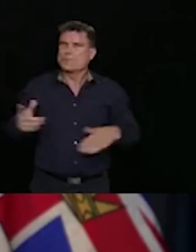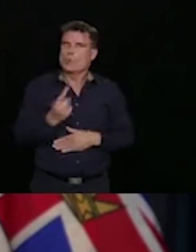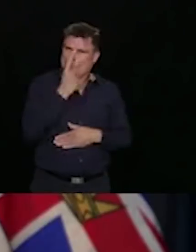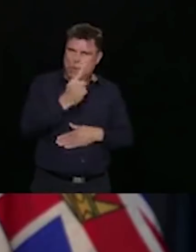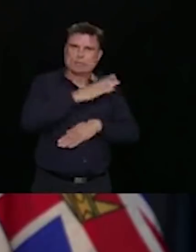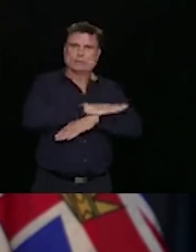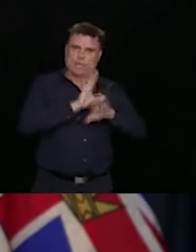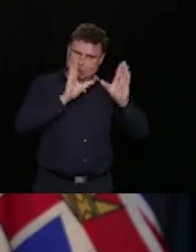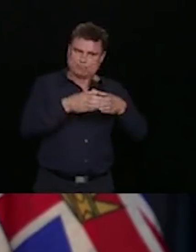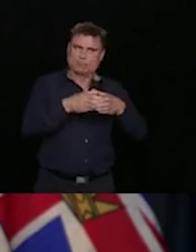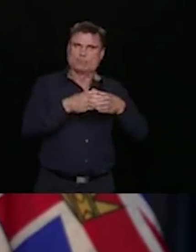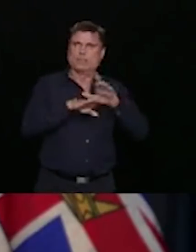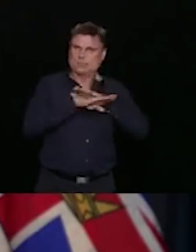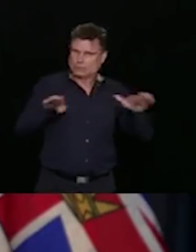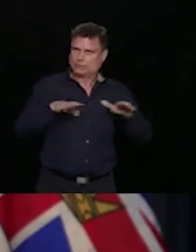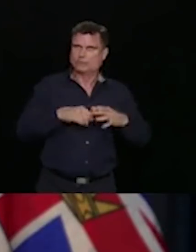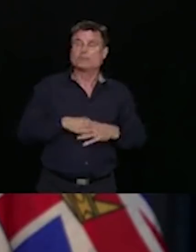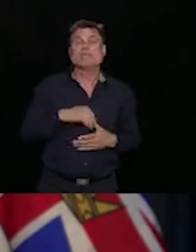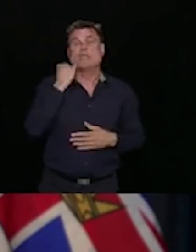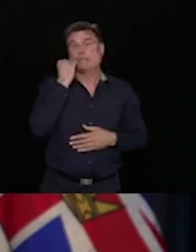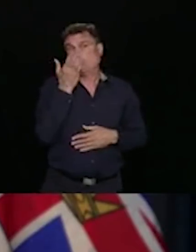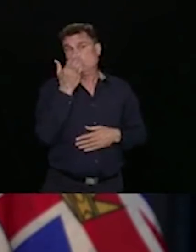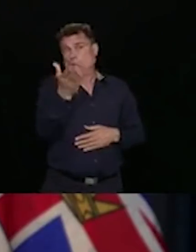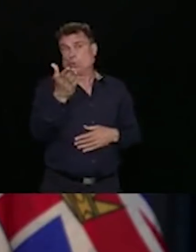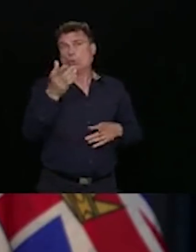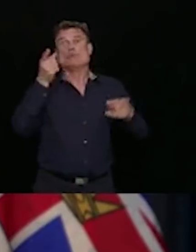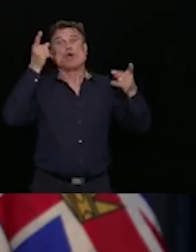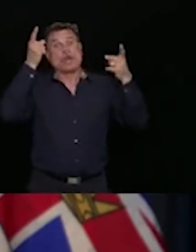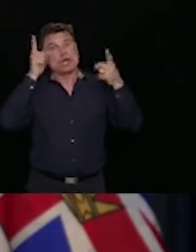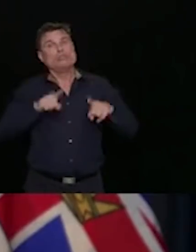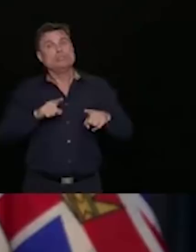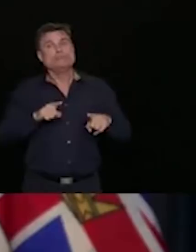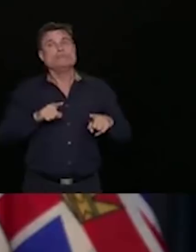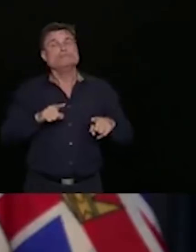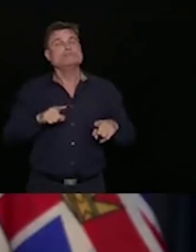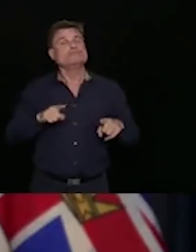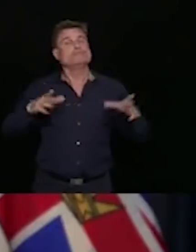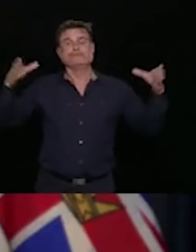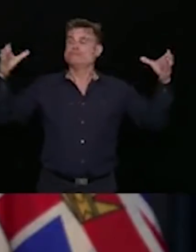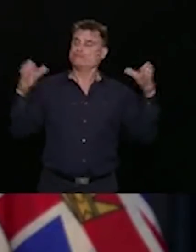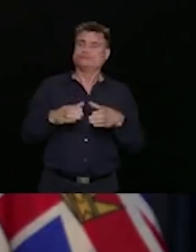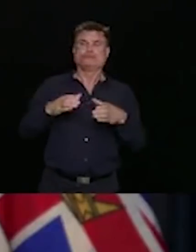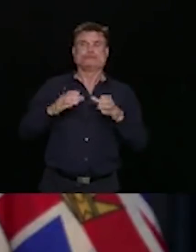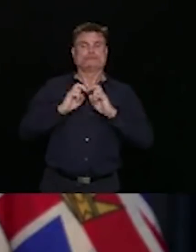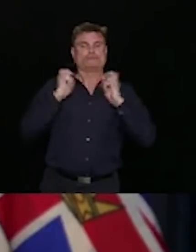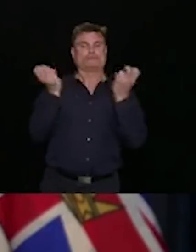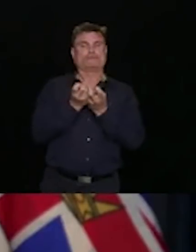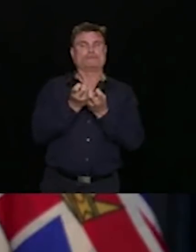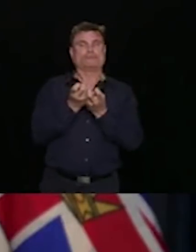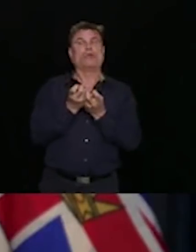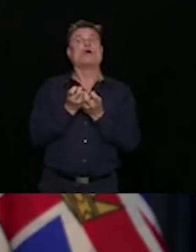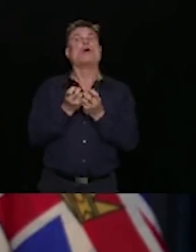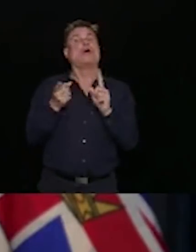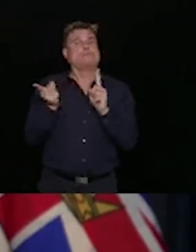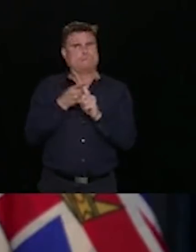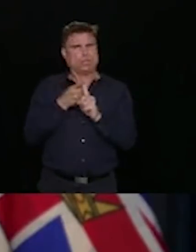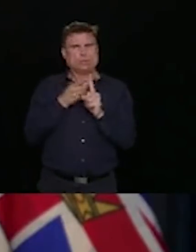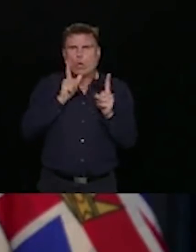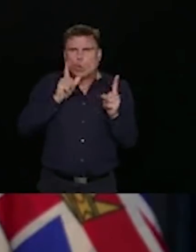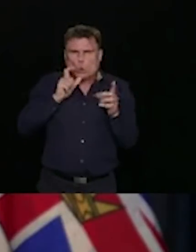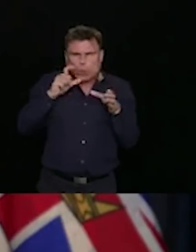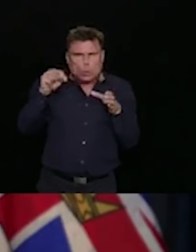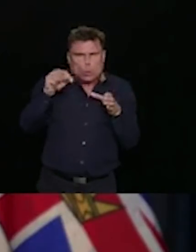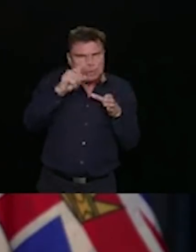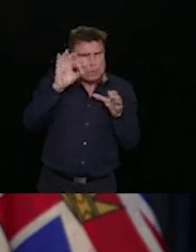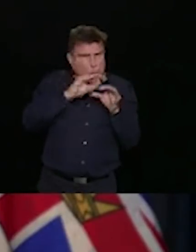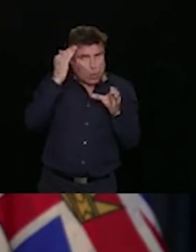And stay outside as much as possible. And also, we need you to have a designated contact keeper so that we can assist you